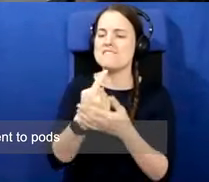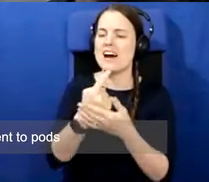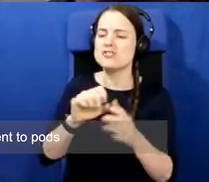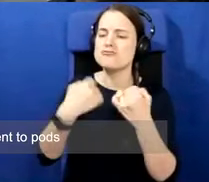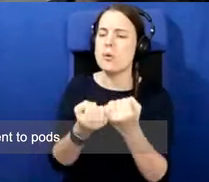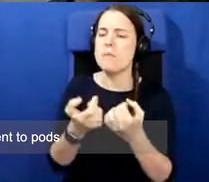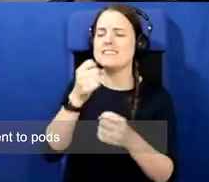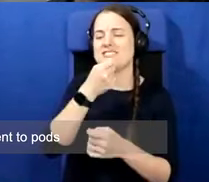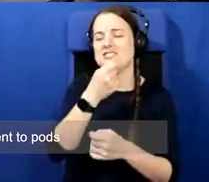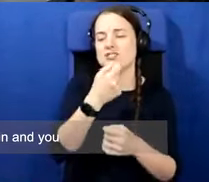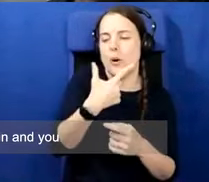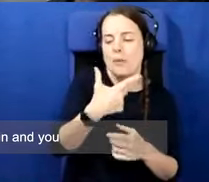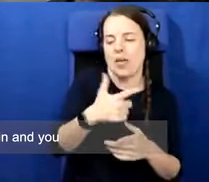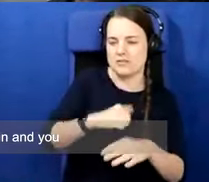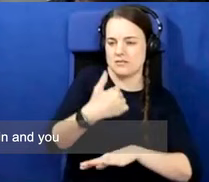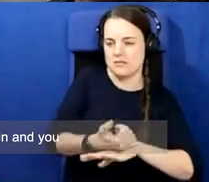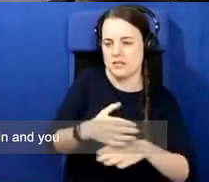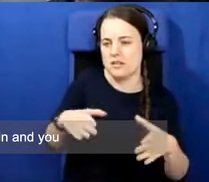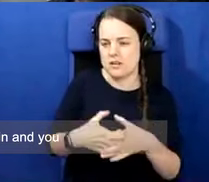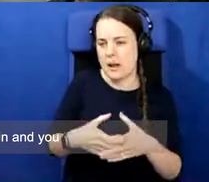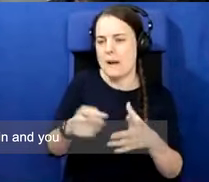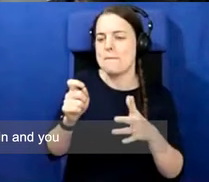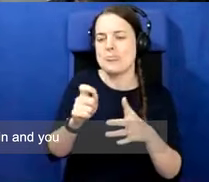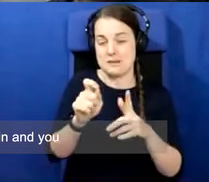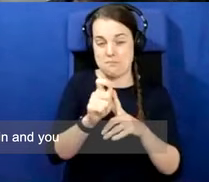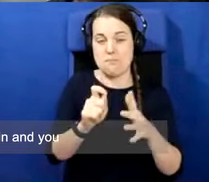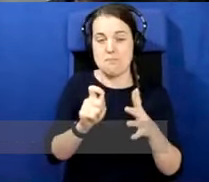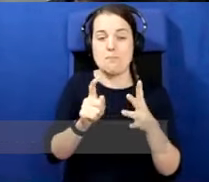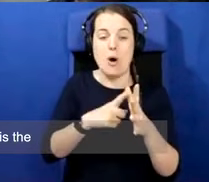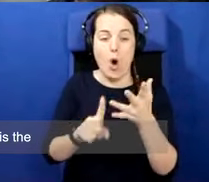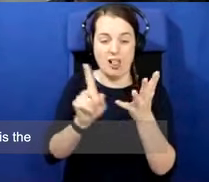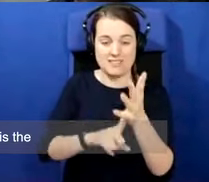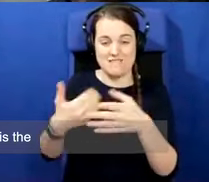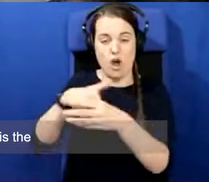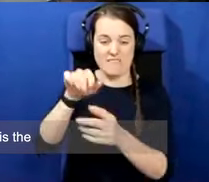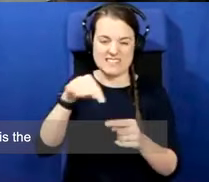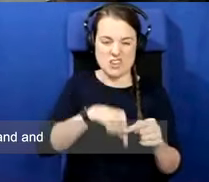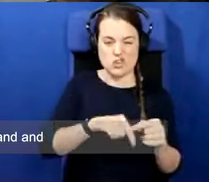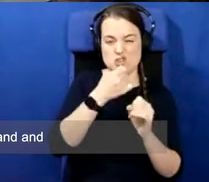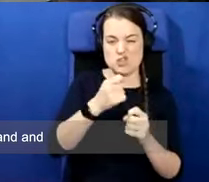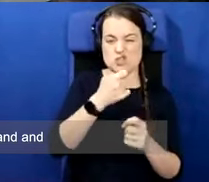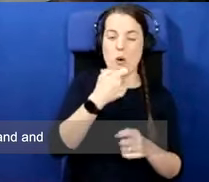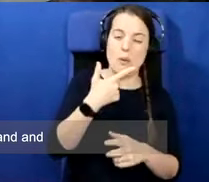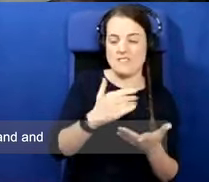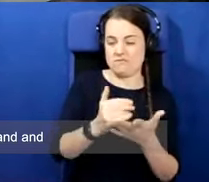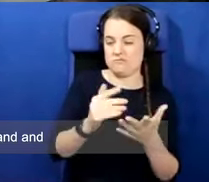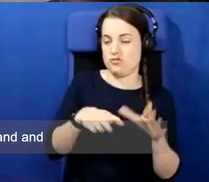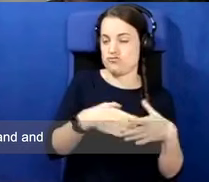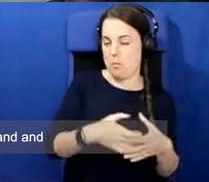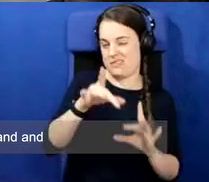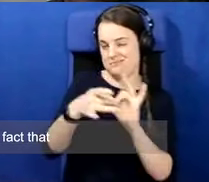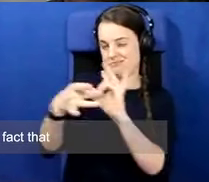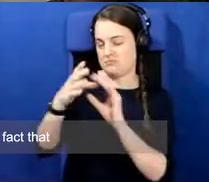equivalent to the group that Paul's involved in. And, you know, we're very conscious that this is the centenary of Northern Ireland. And